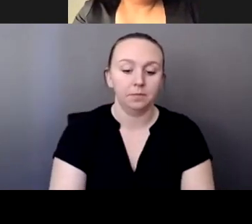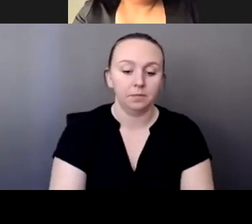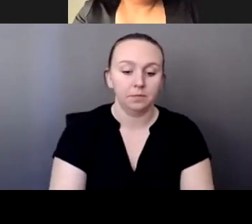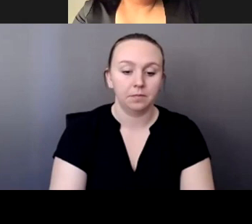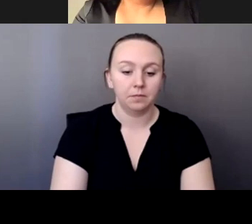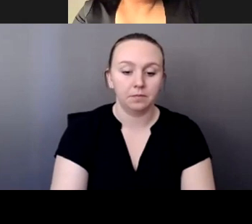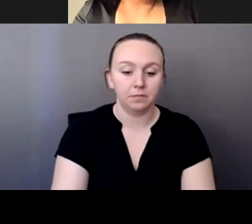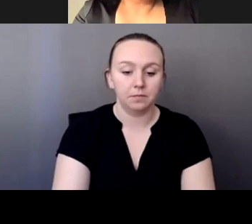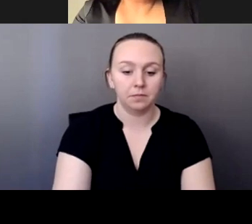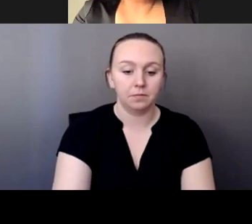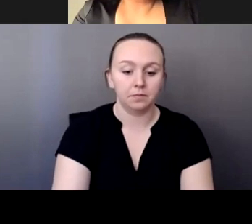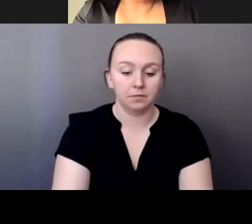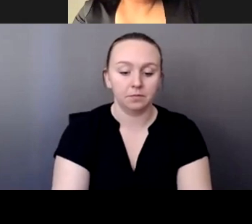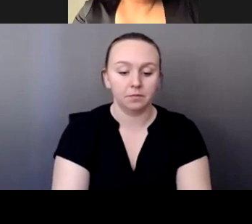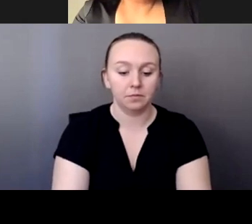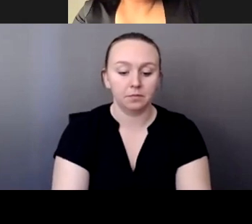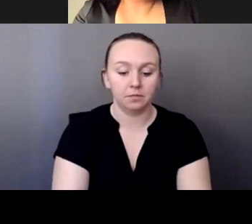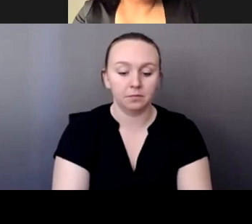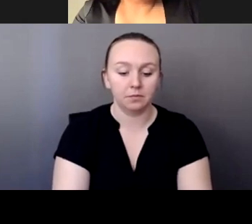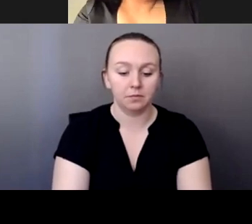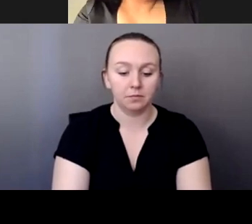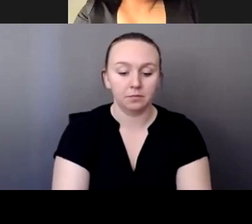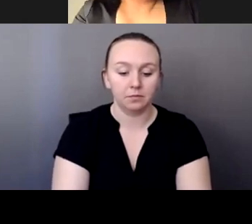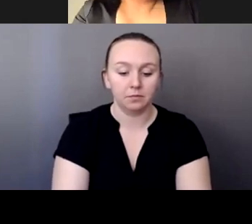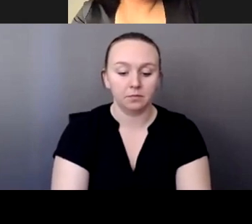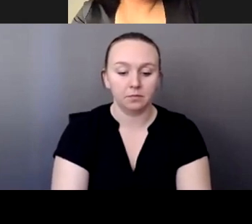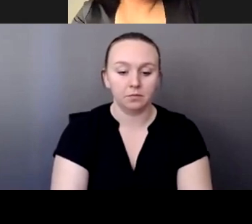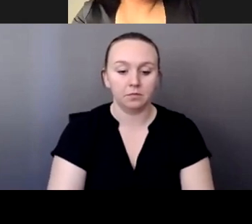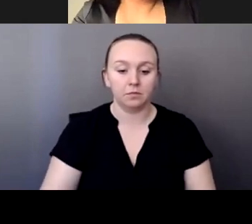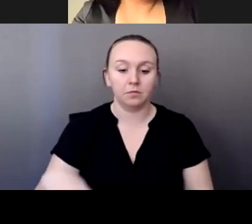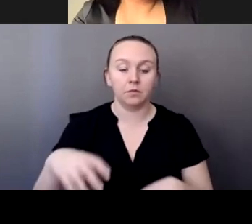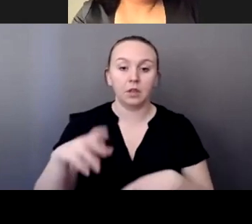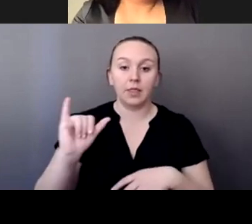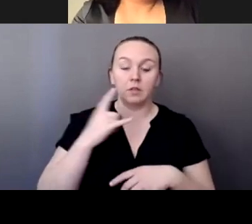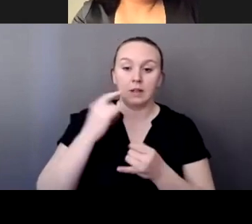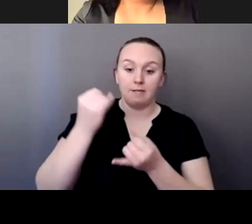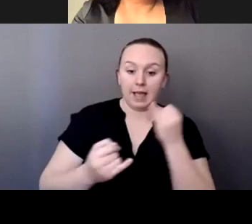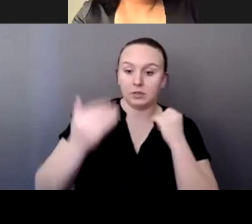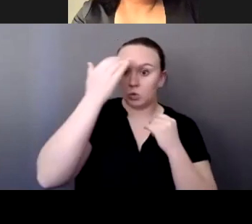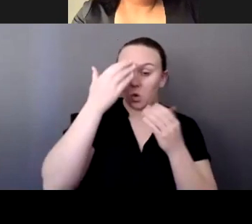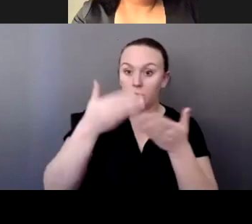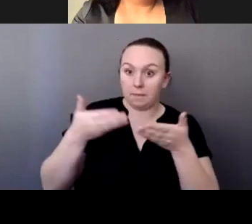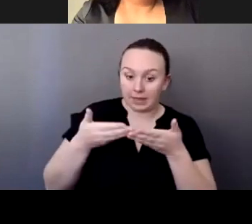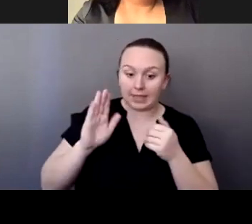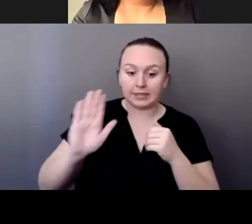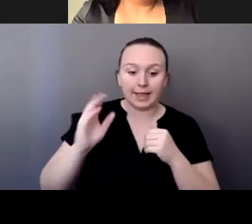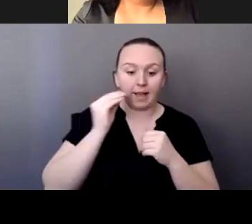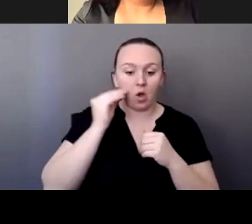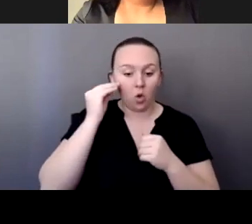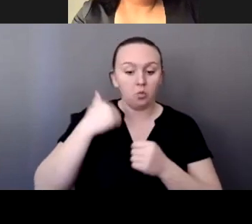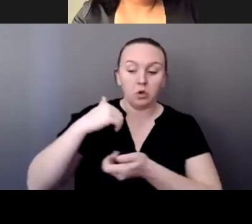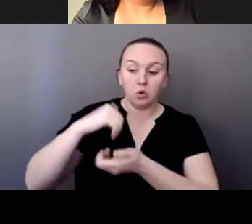his last plate known place at home. So we were working with the Fort Hall Police